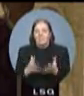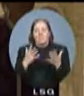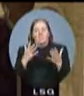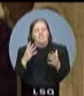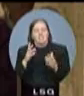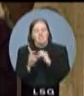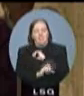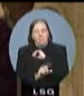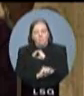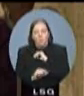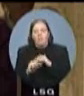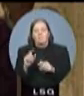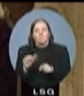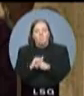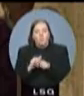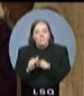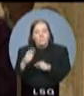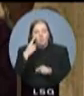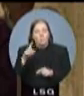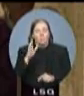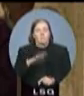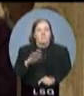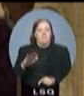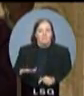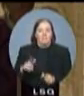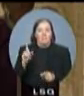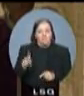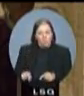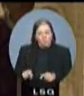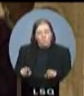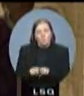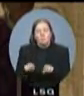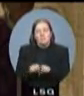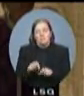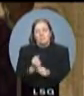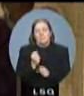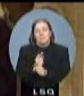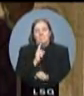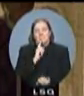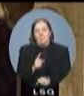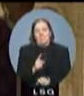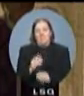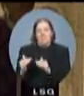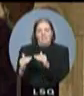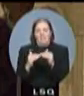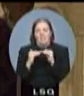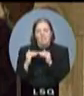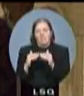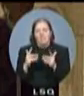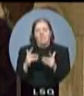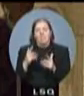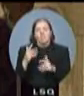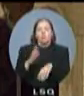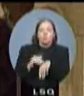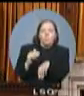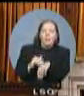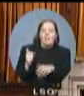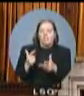children, and ensure fairness and employment insurance for all workers across this country. When will we see it, Mr. Speaker?